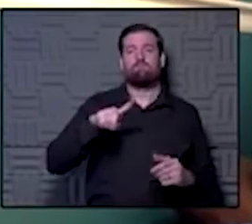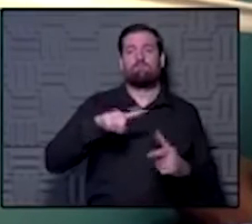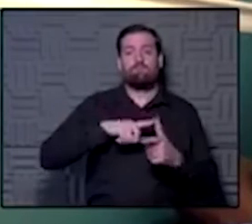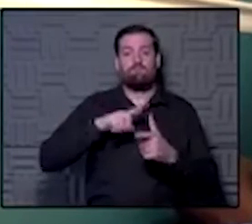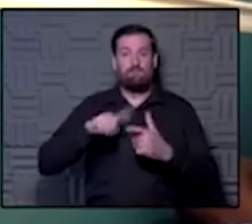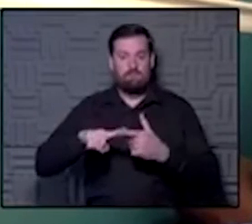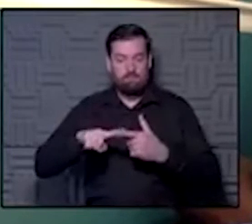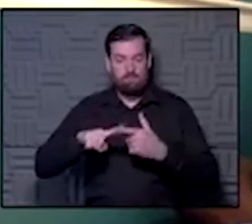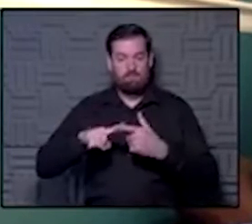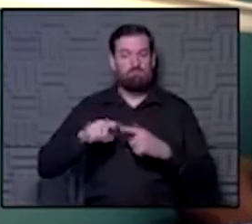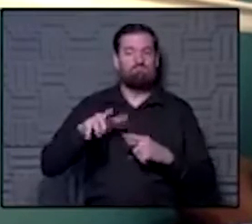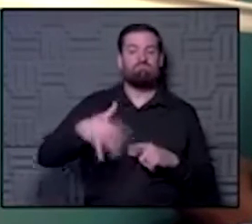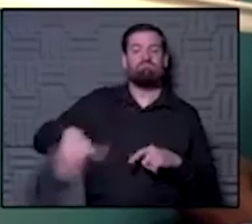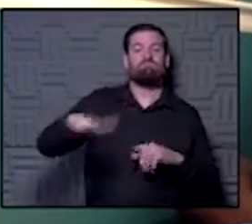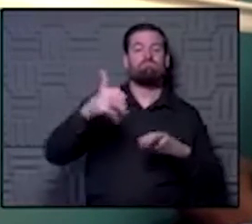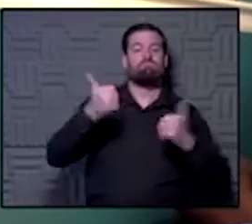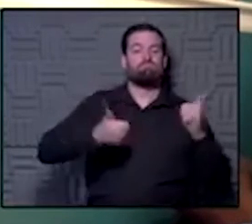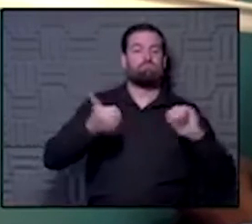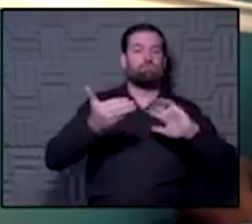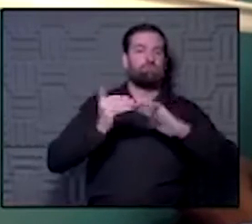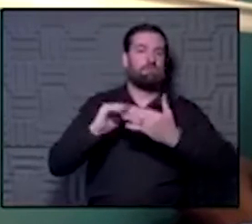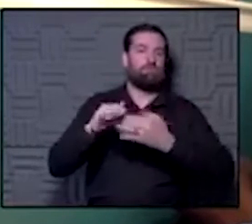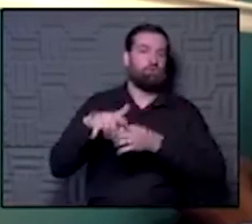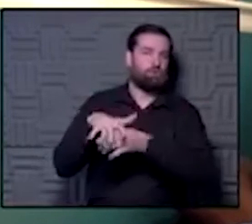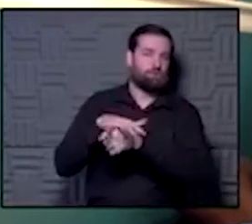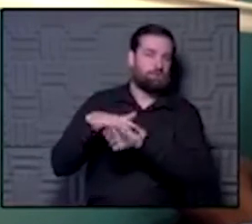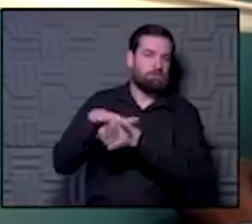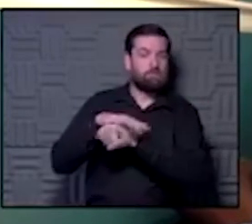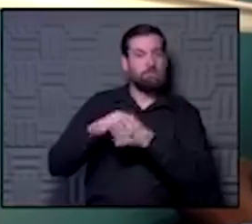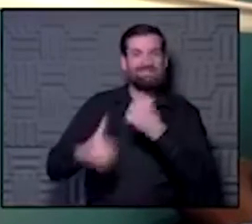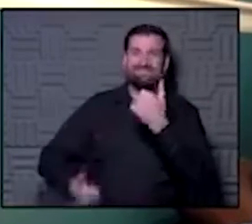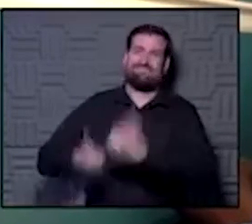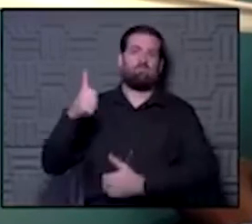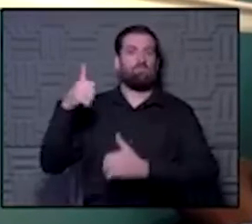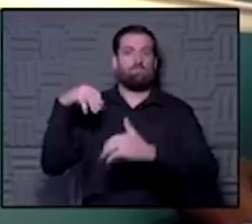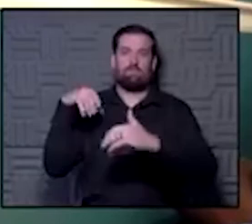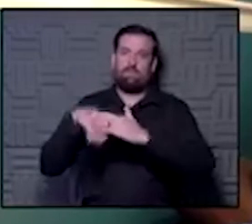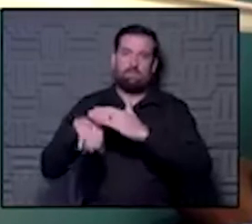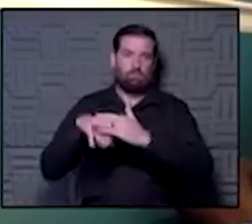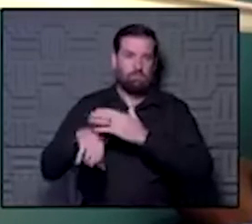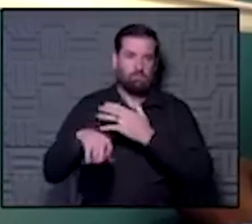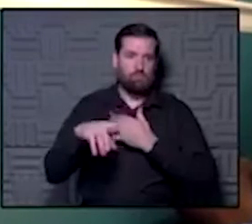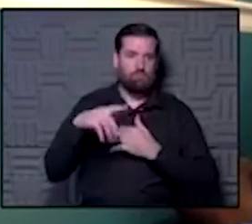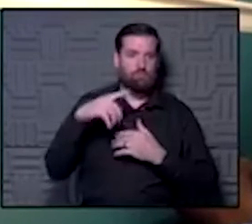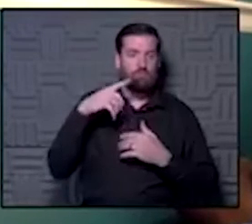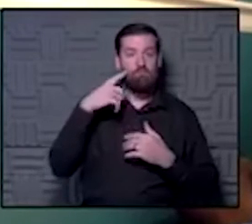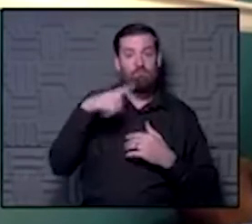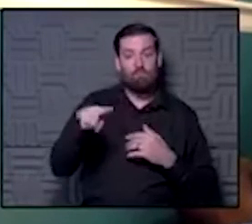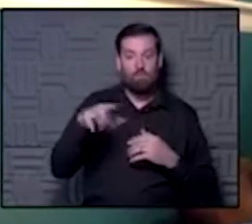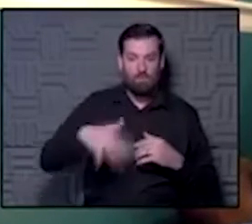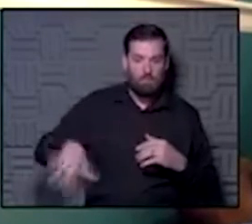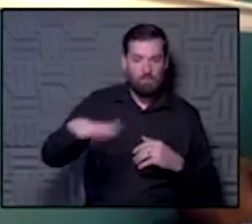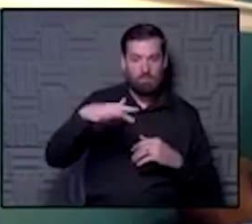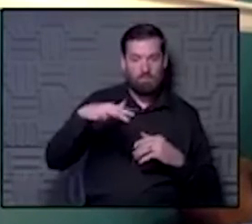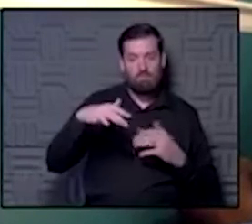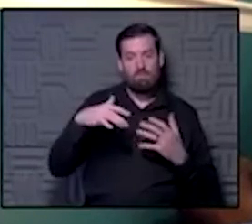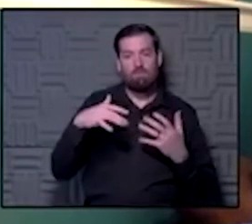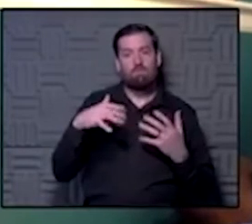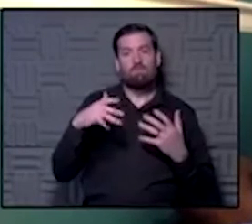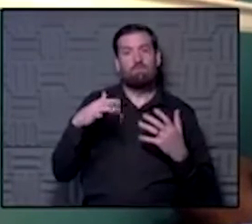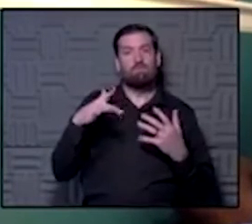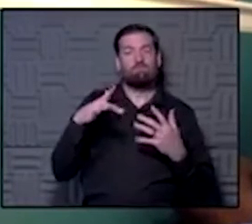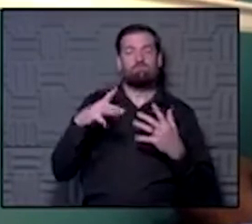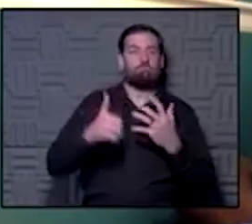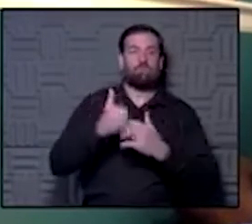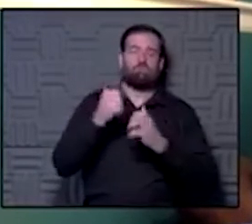neighborhoods that are most accessible to the communities that are having hit the hardest.